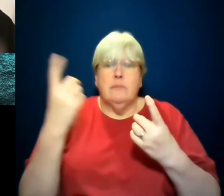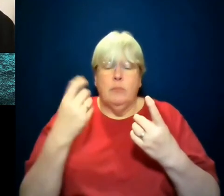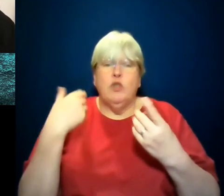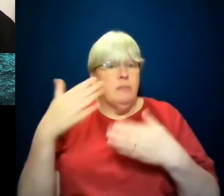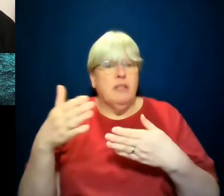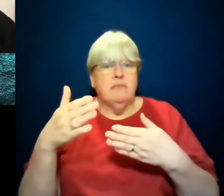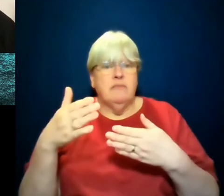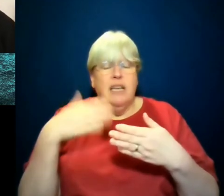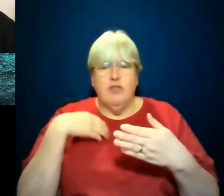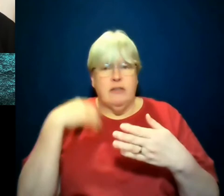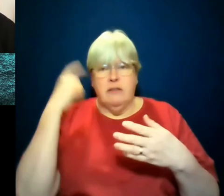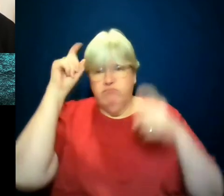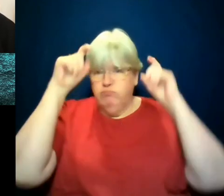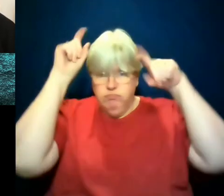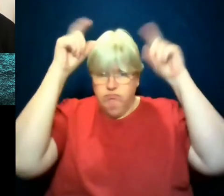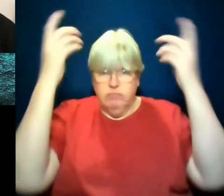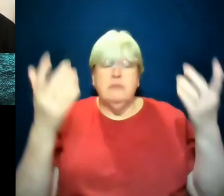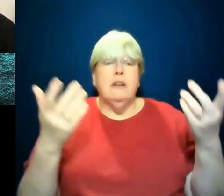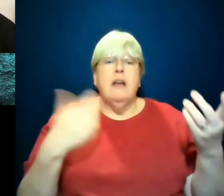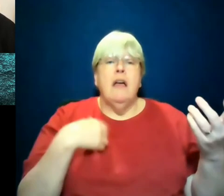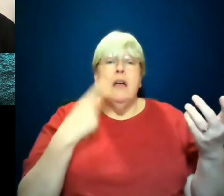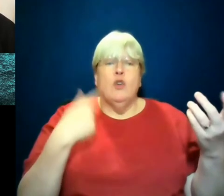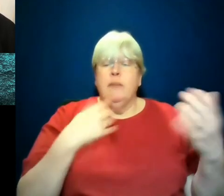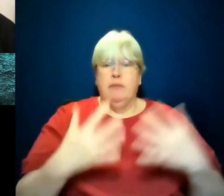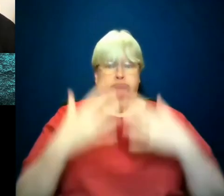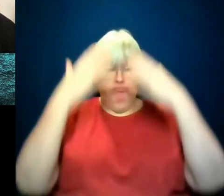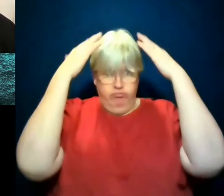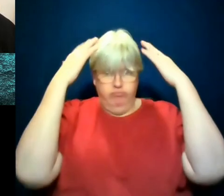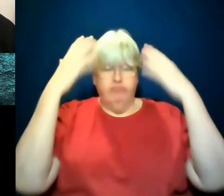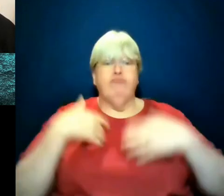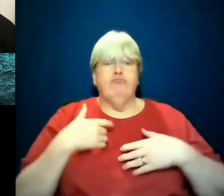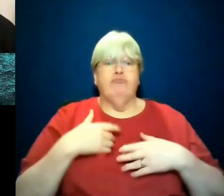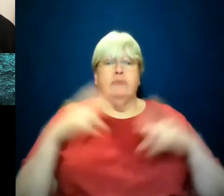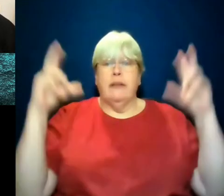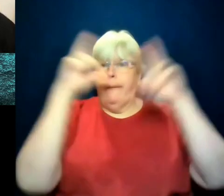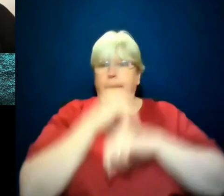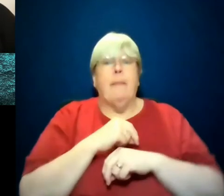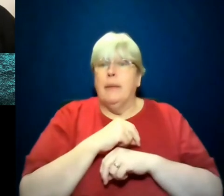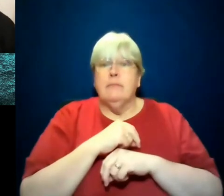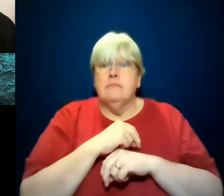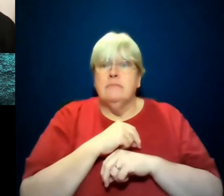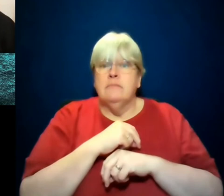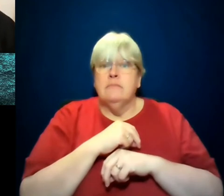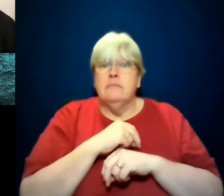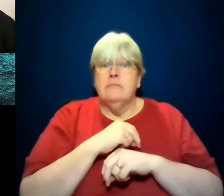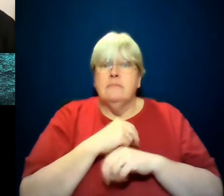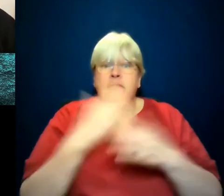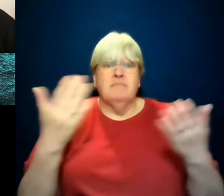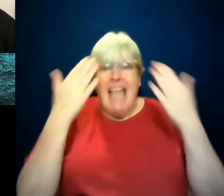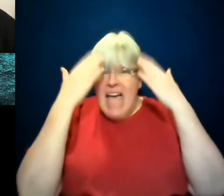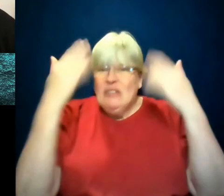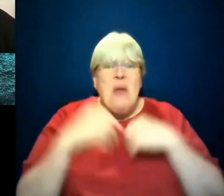saying this as theory, it could have been that that was overwhelming and I just would have laid down and taken a nap every day. I don't know.